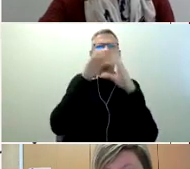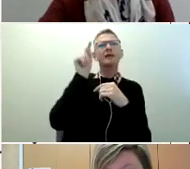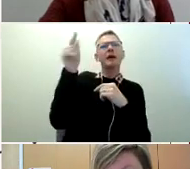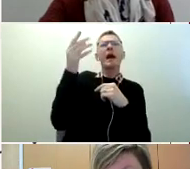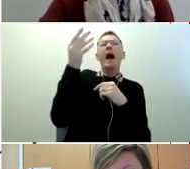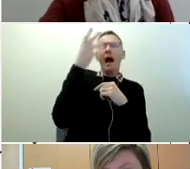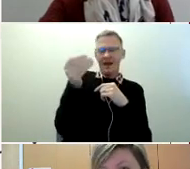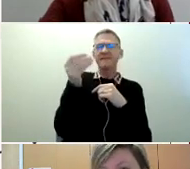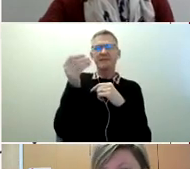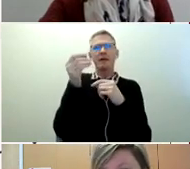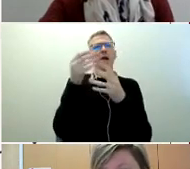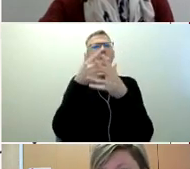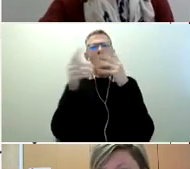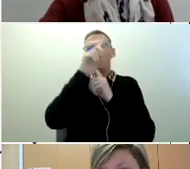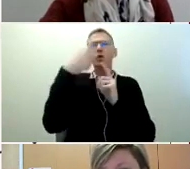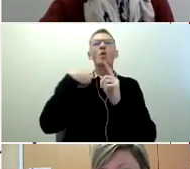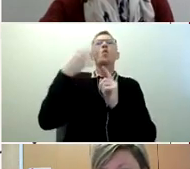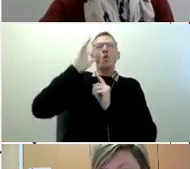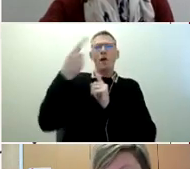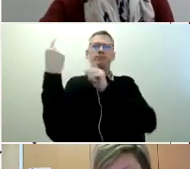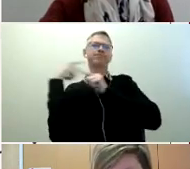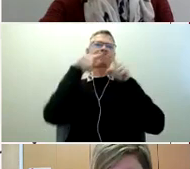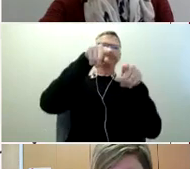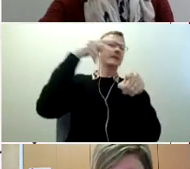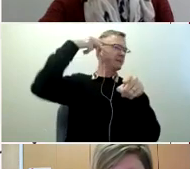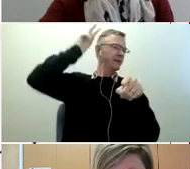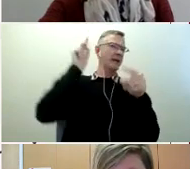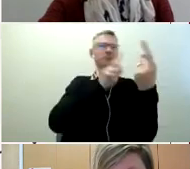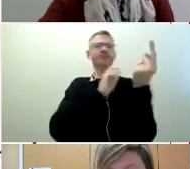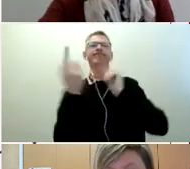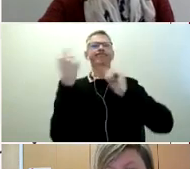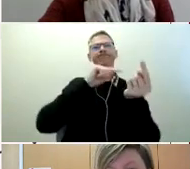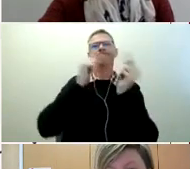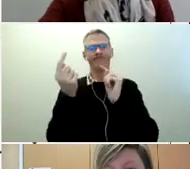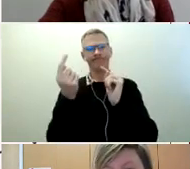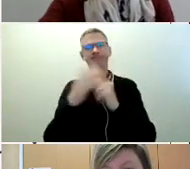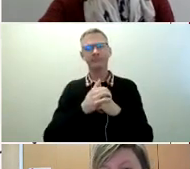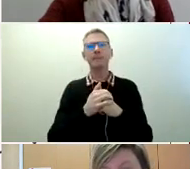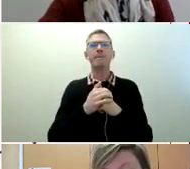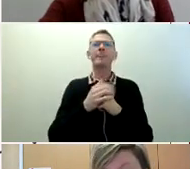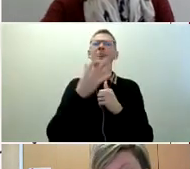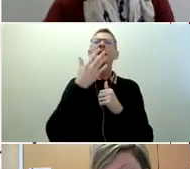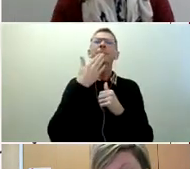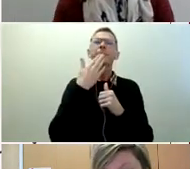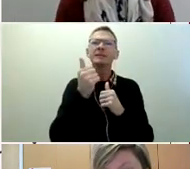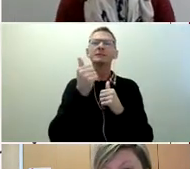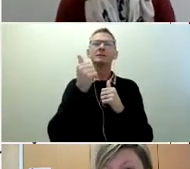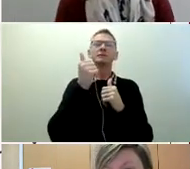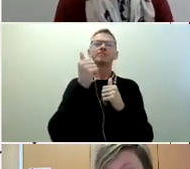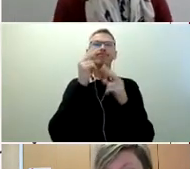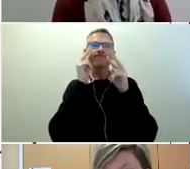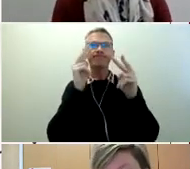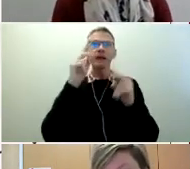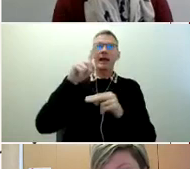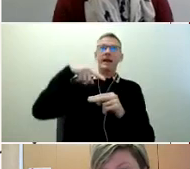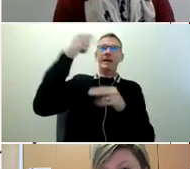.support support at nid.org.za and then have a look up with for more information on our